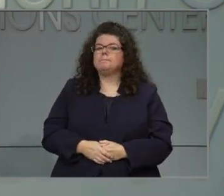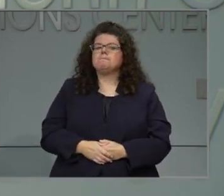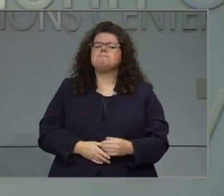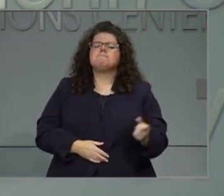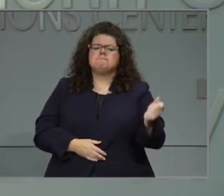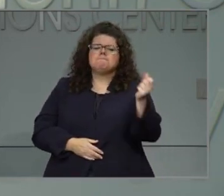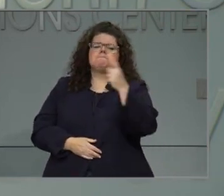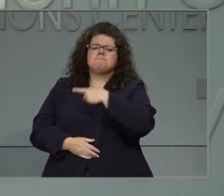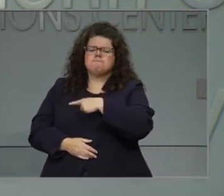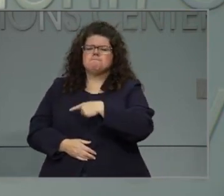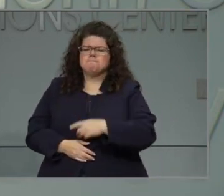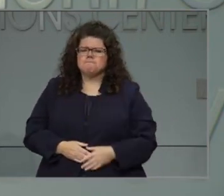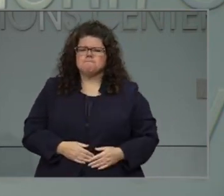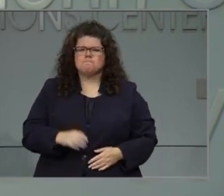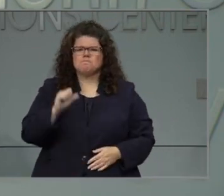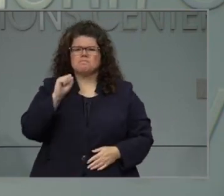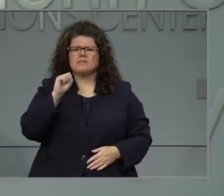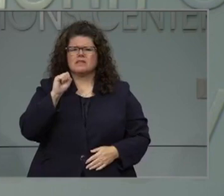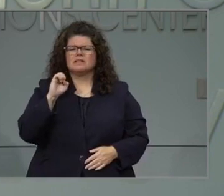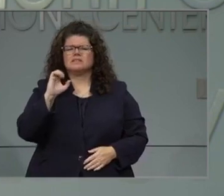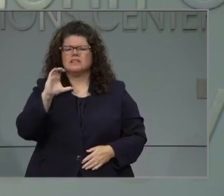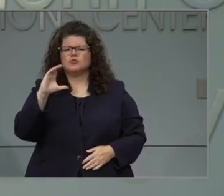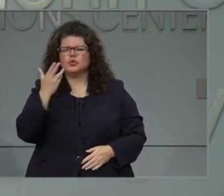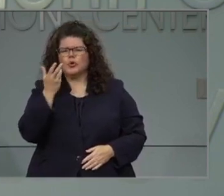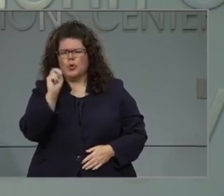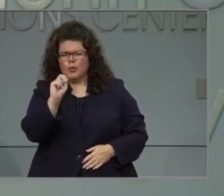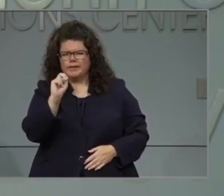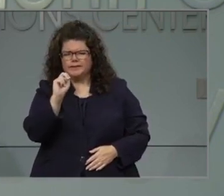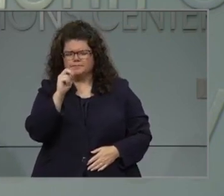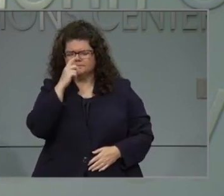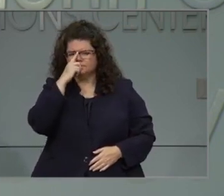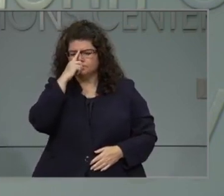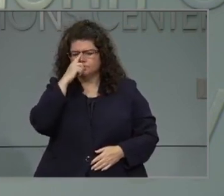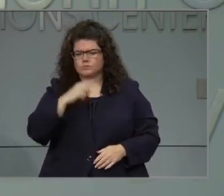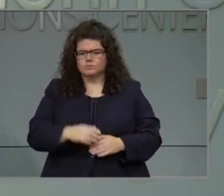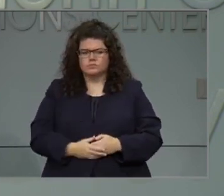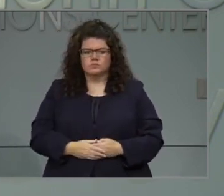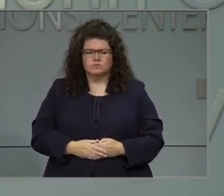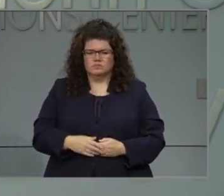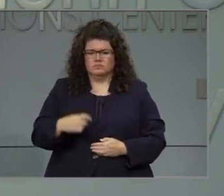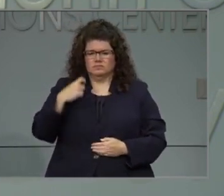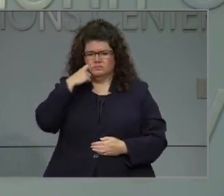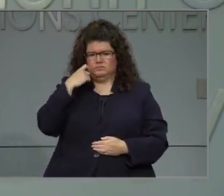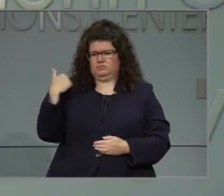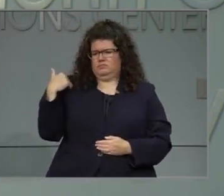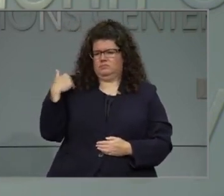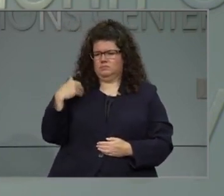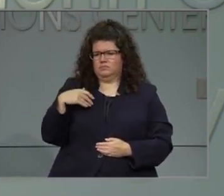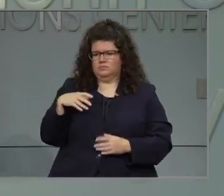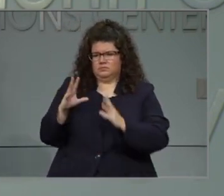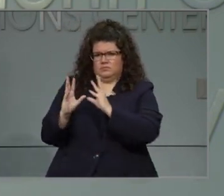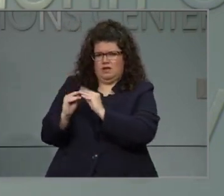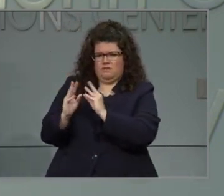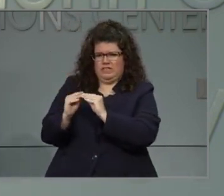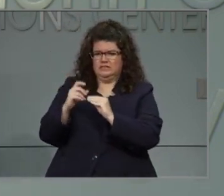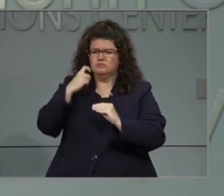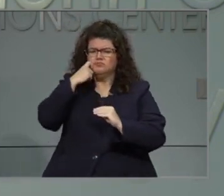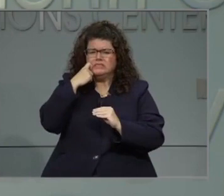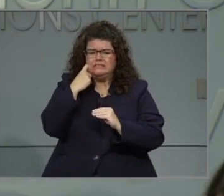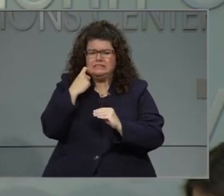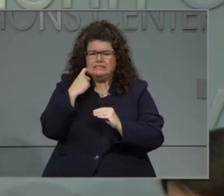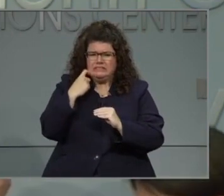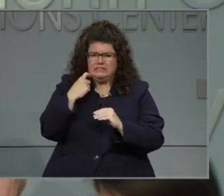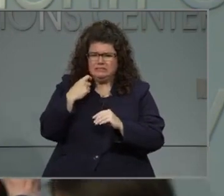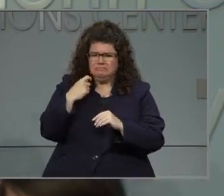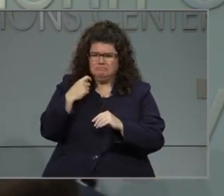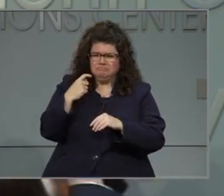Yes, Secretary Cohen, following up on the conversation from Tuesday's press conference, in the last couple of days, have you seen any kind